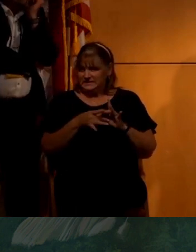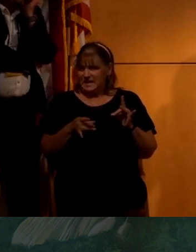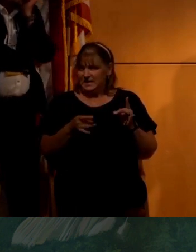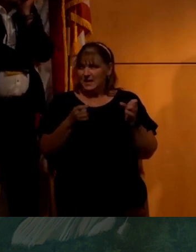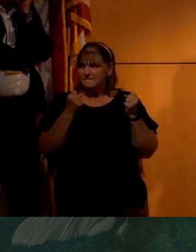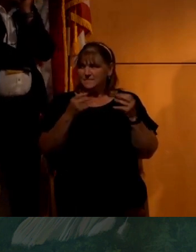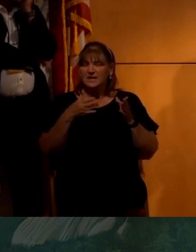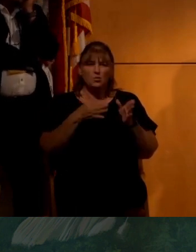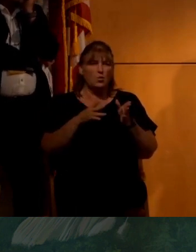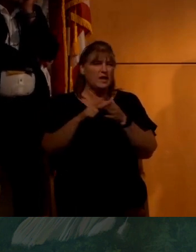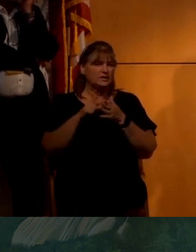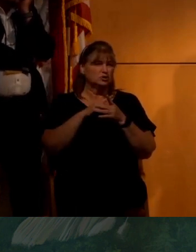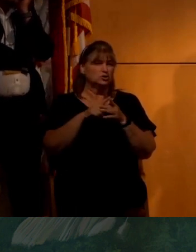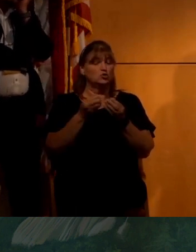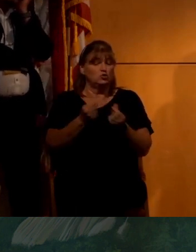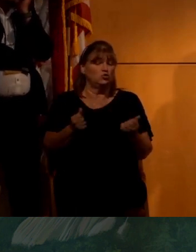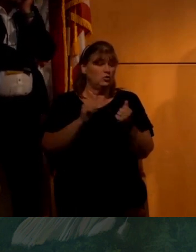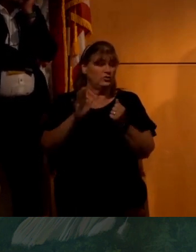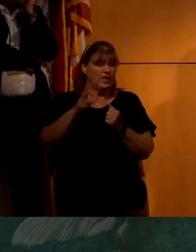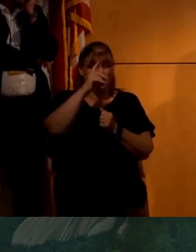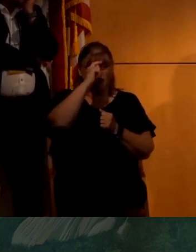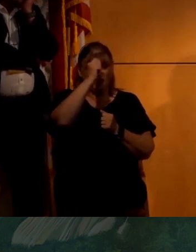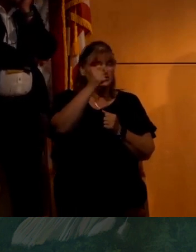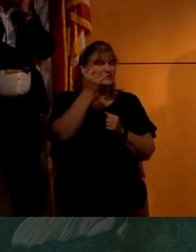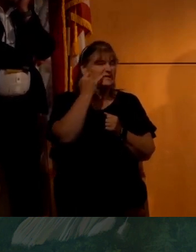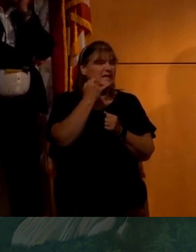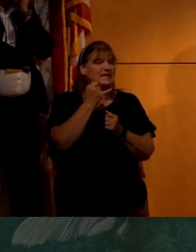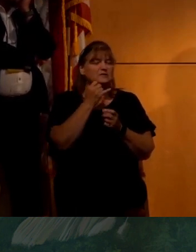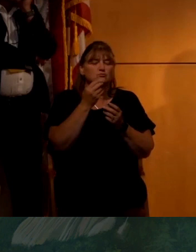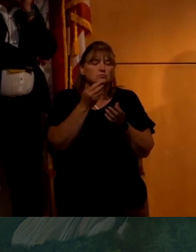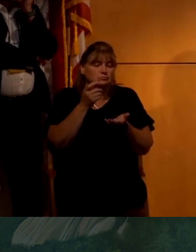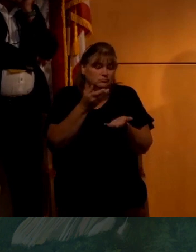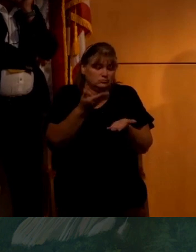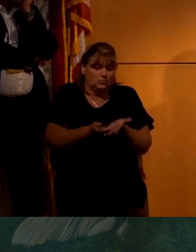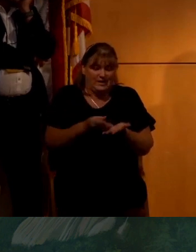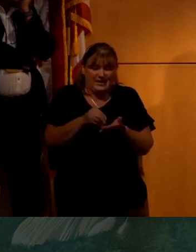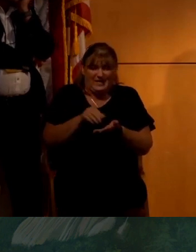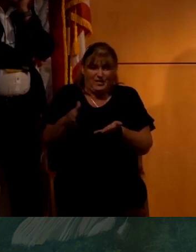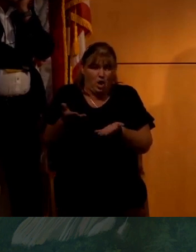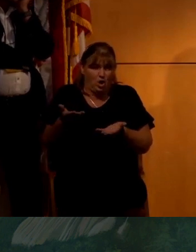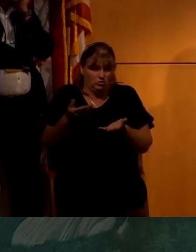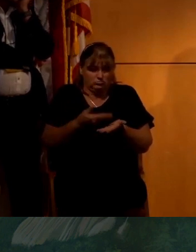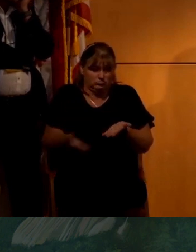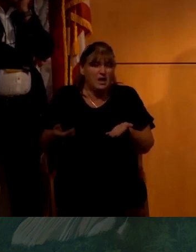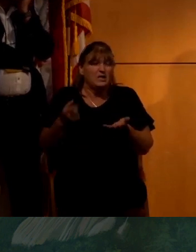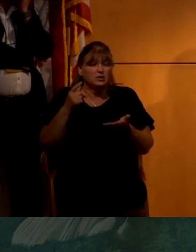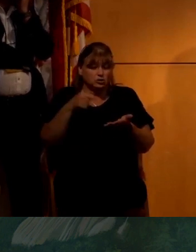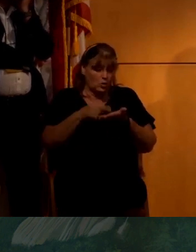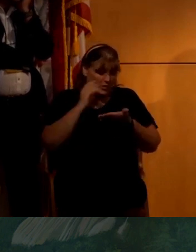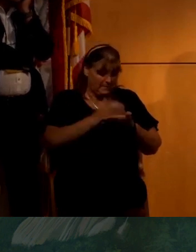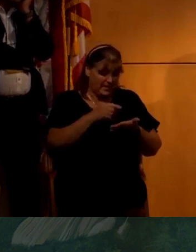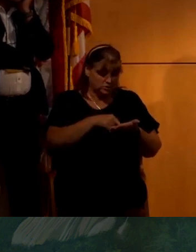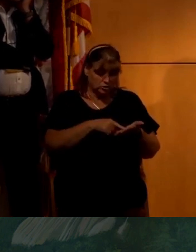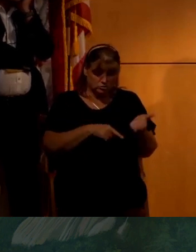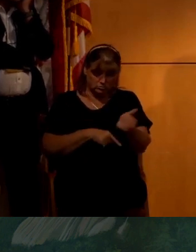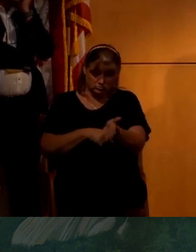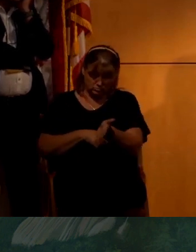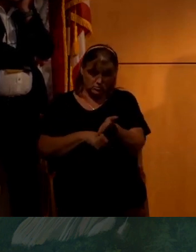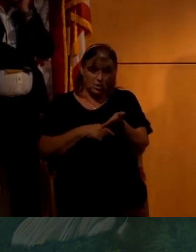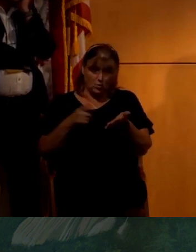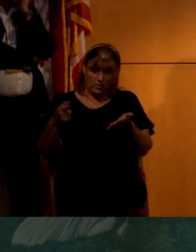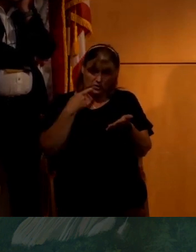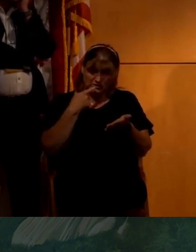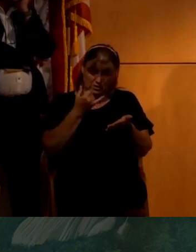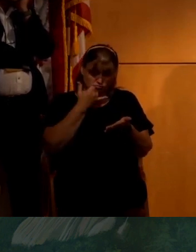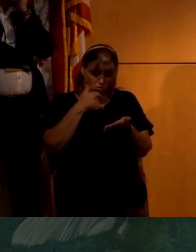A lot of the ways to debunk conspiracy theories is right in the evidence. show you, they're showing you a picture. Chances are what